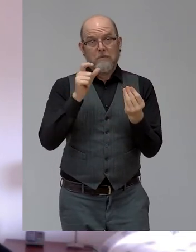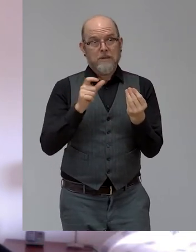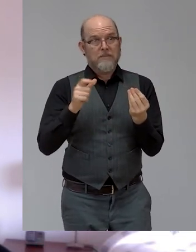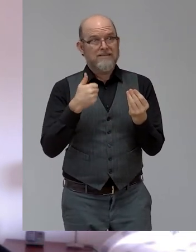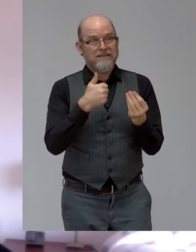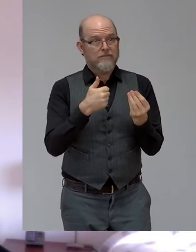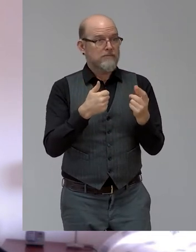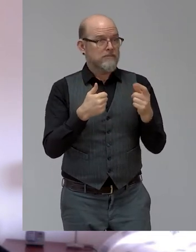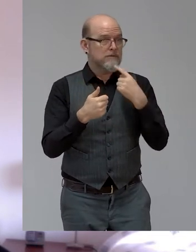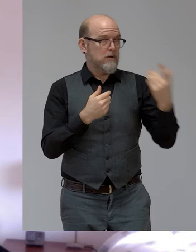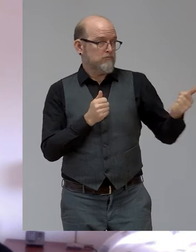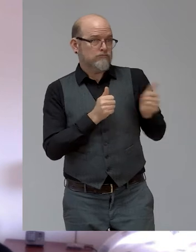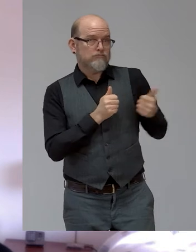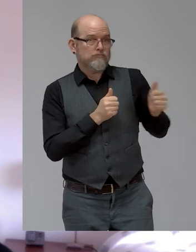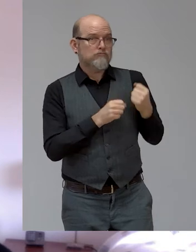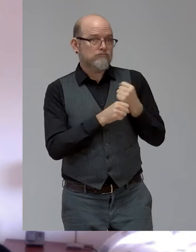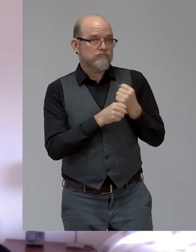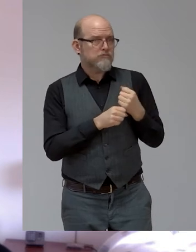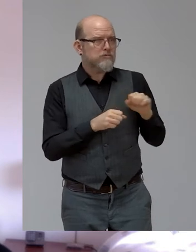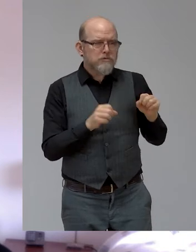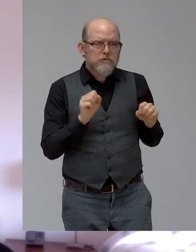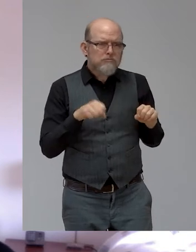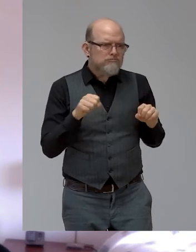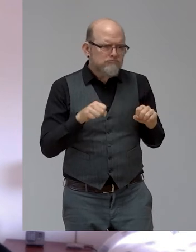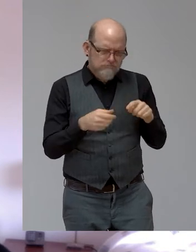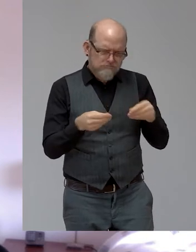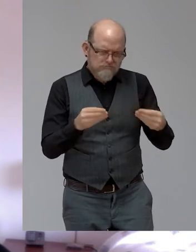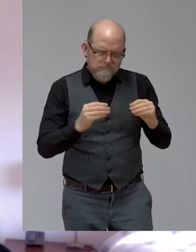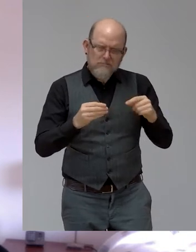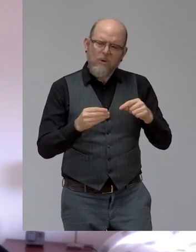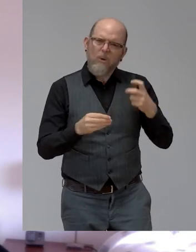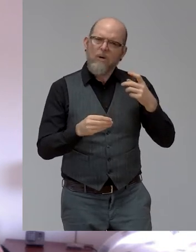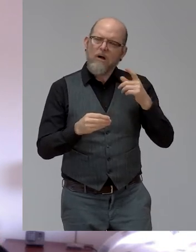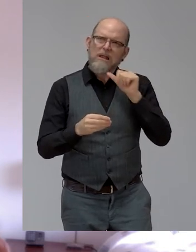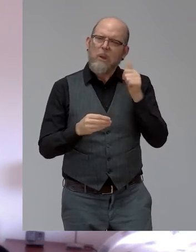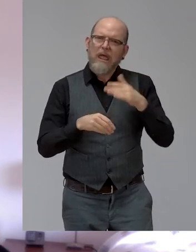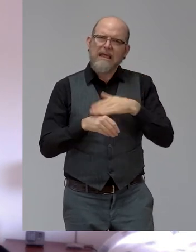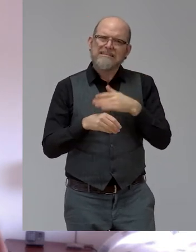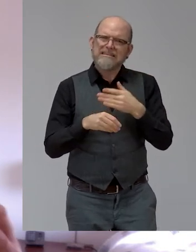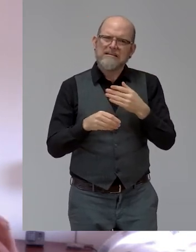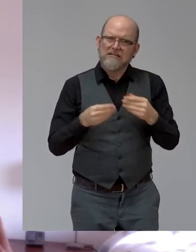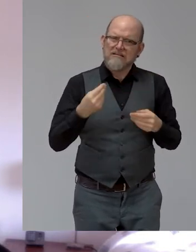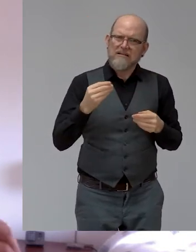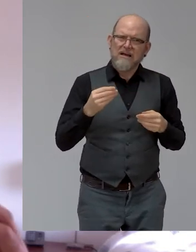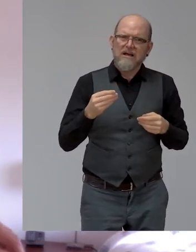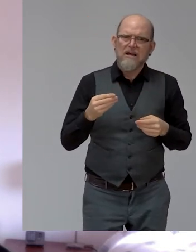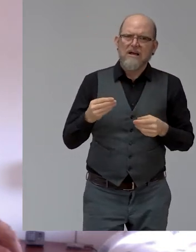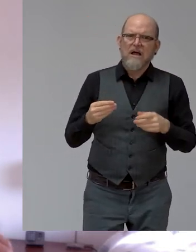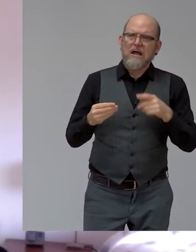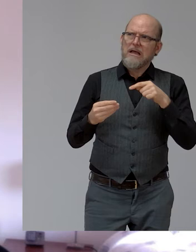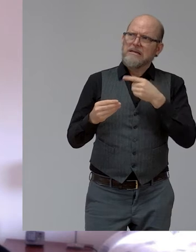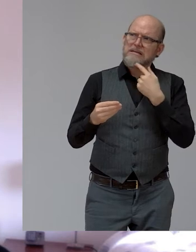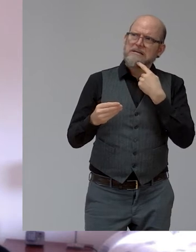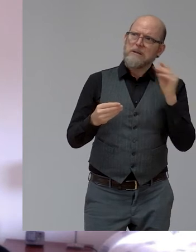said, Hey, Ashok, why the hell is it that we always design our credit cards and our debit cards with dark